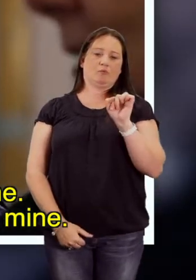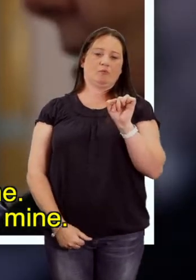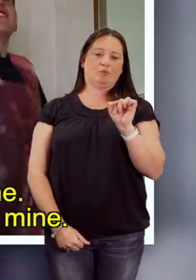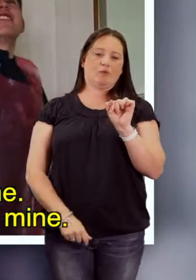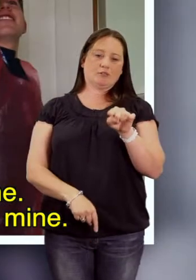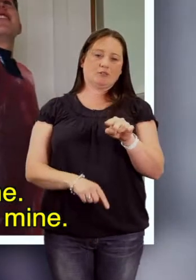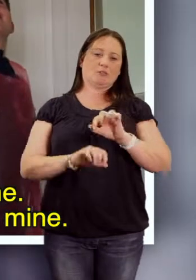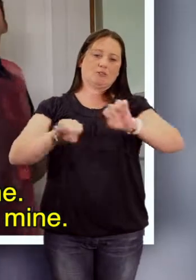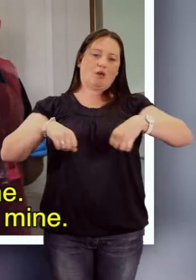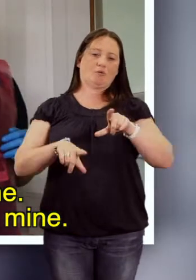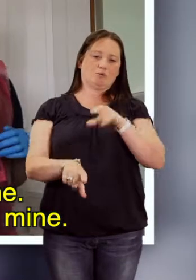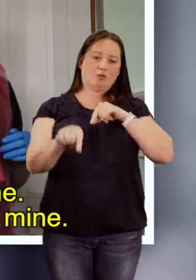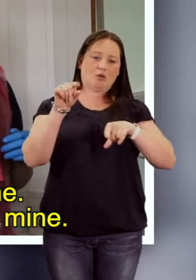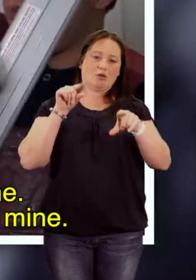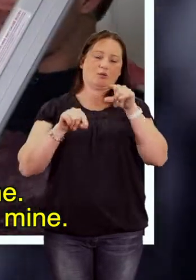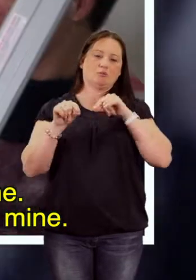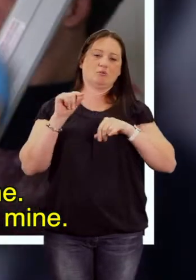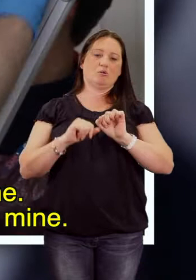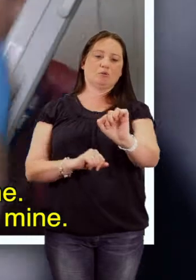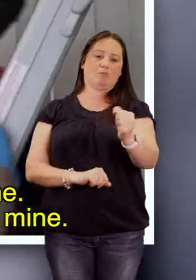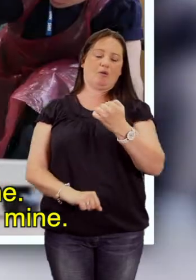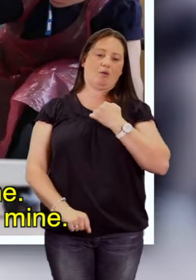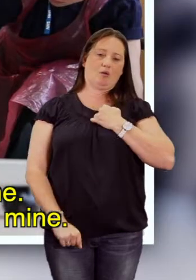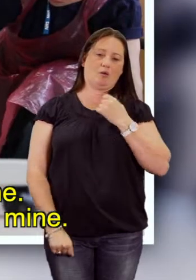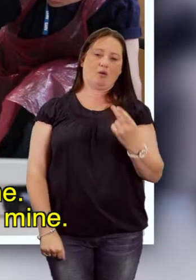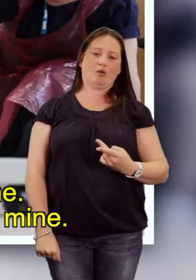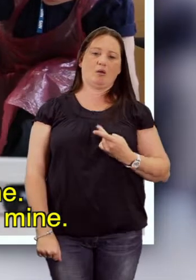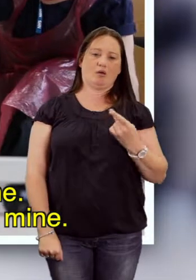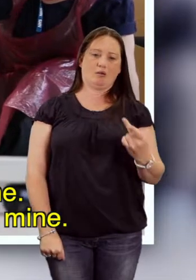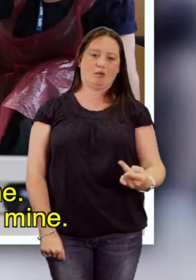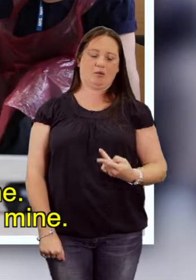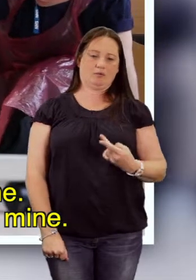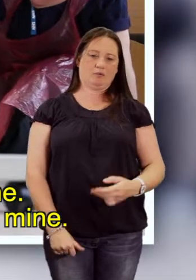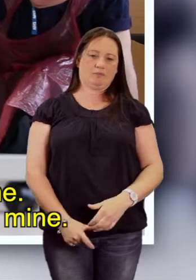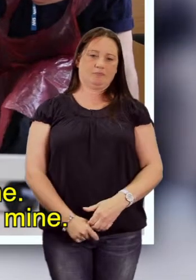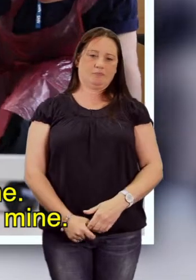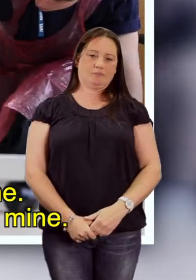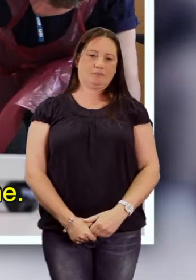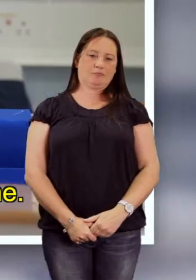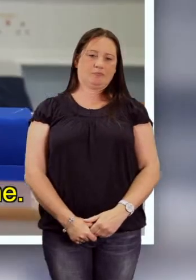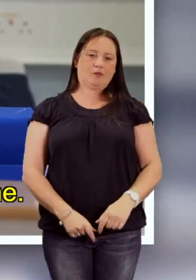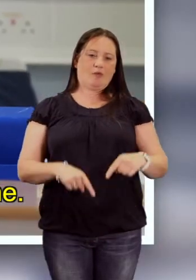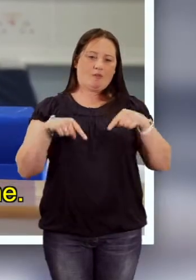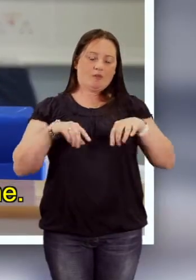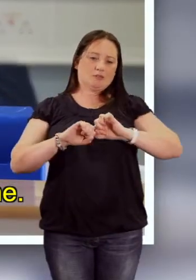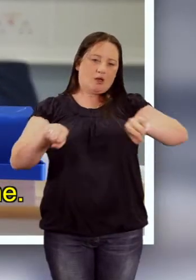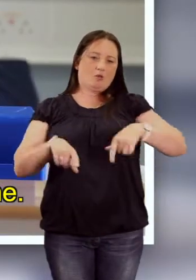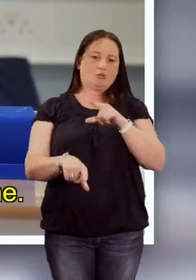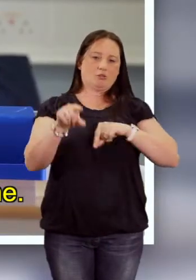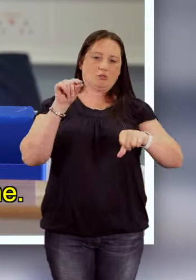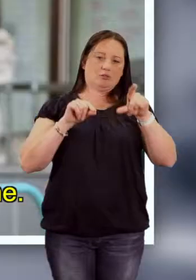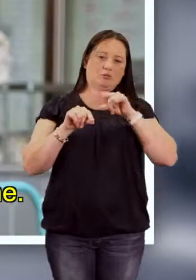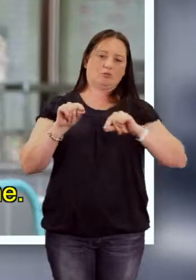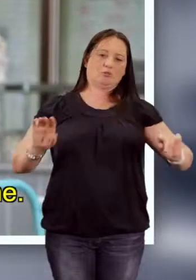This is our chance. This is